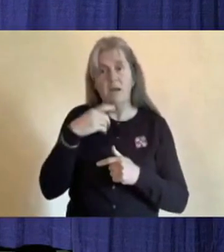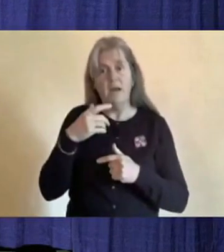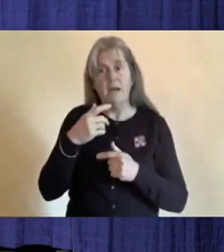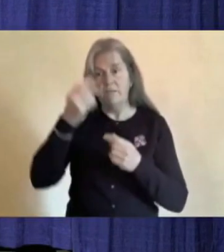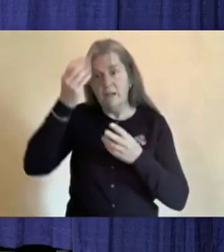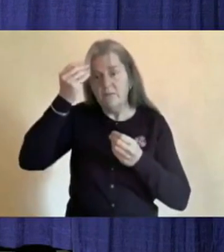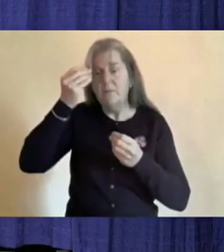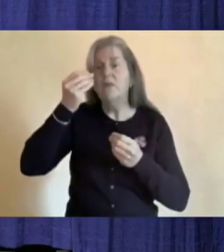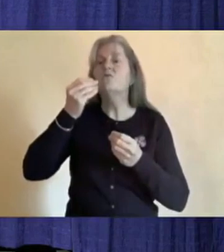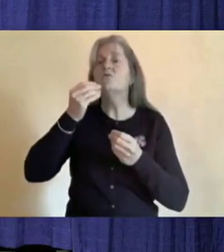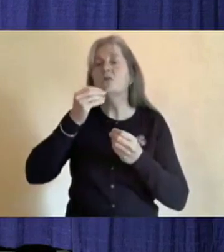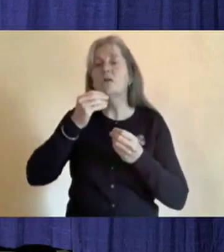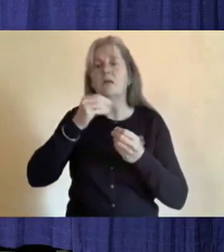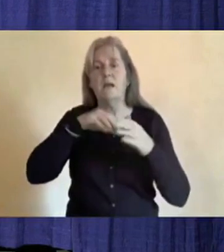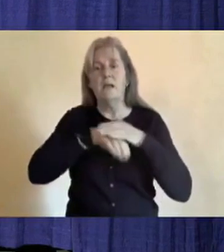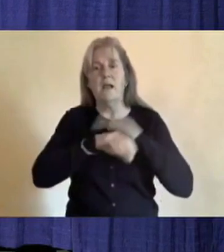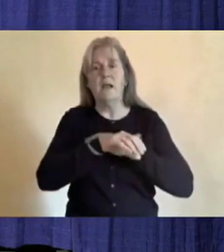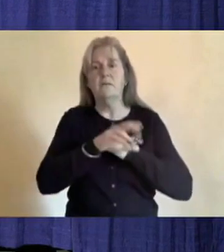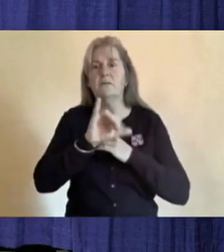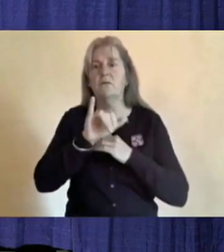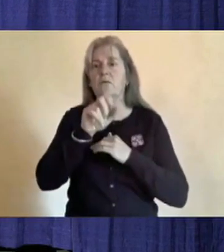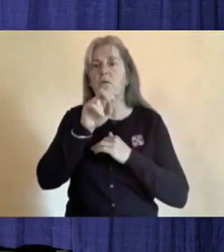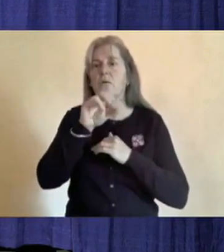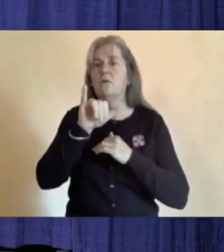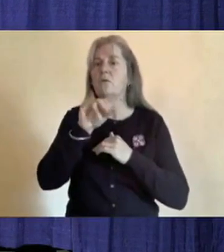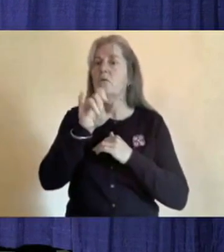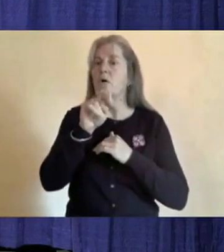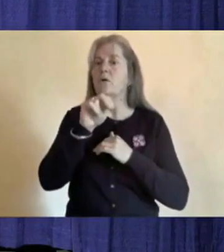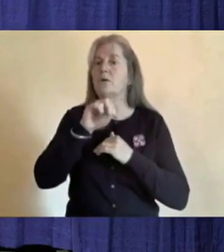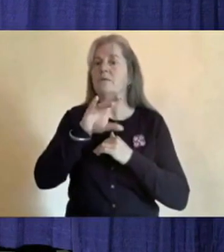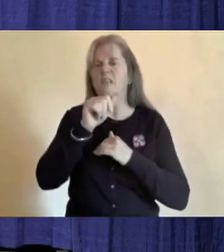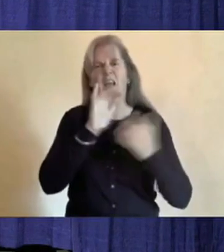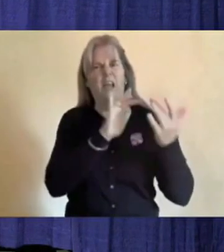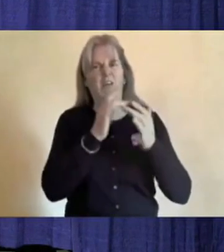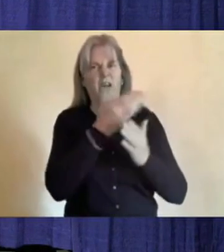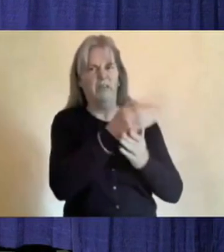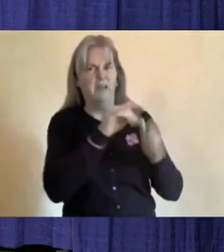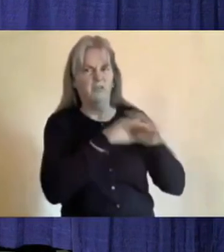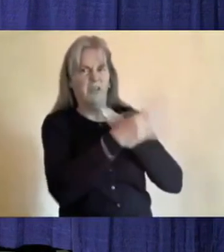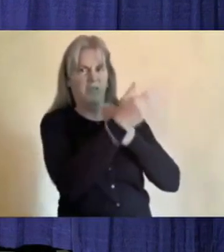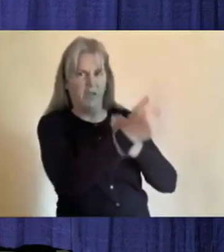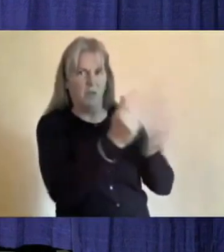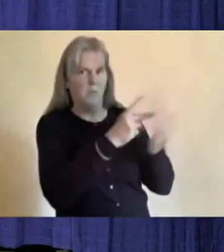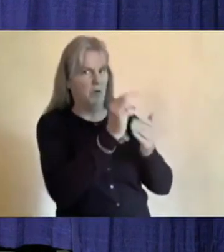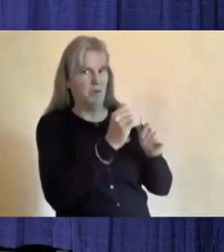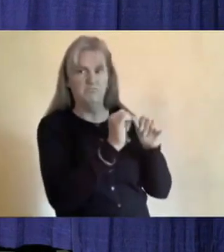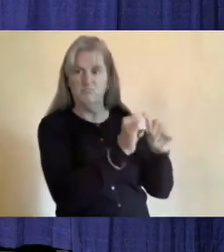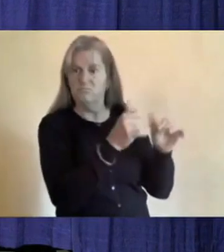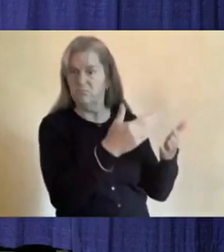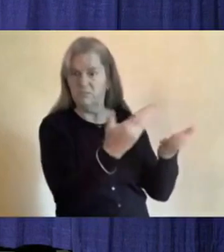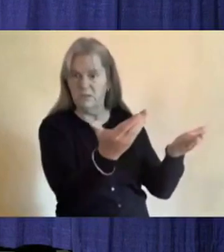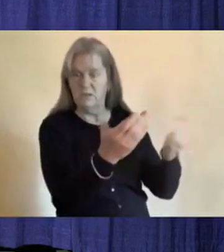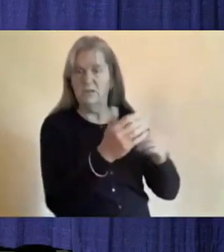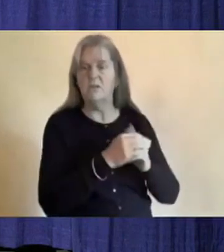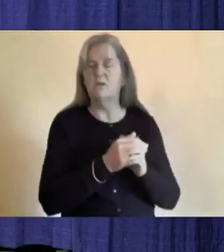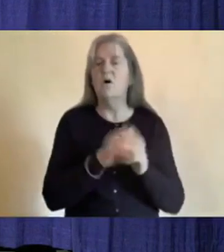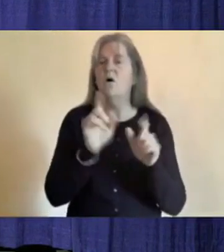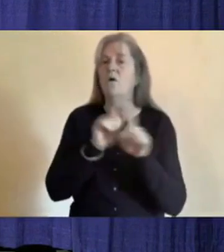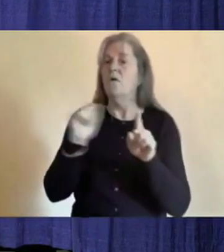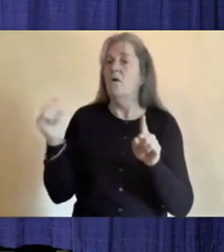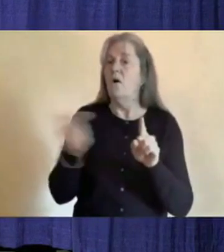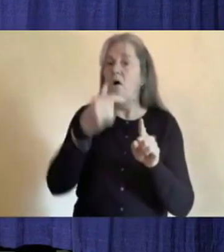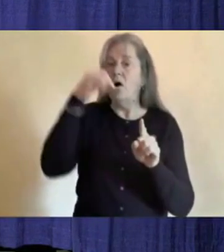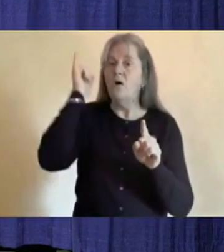on Yukon.ca. We have also taken steps to keep residents across our territory